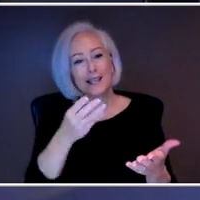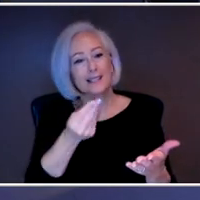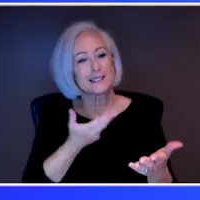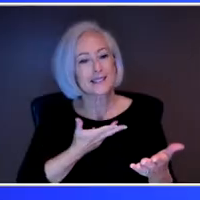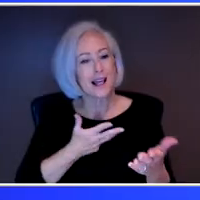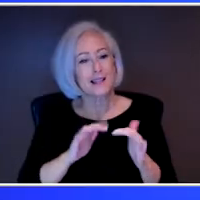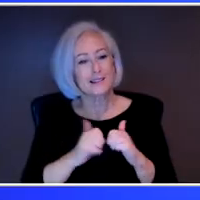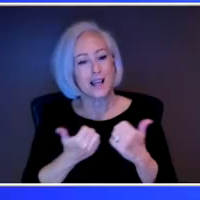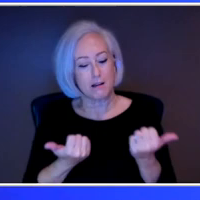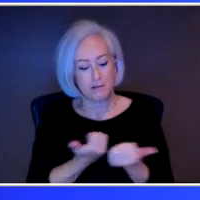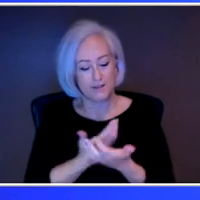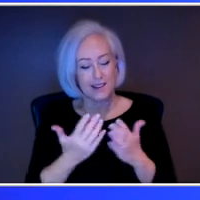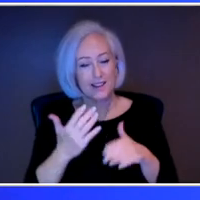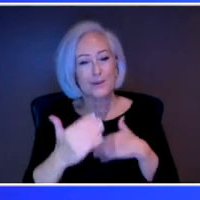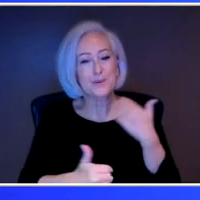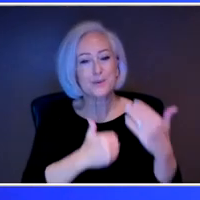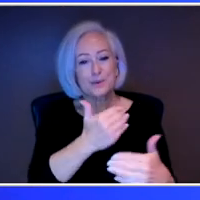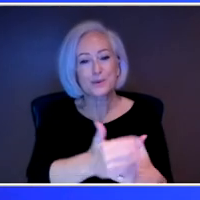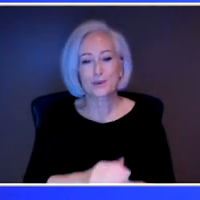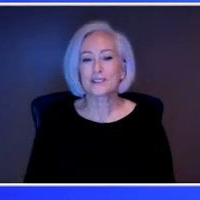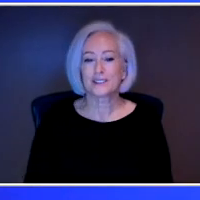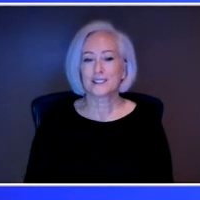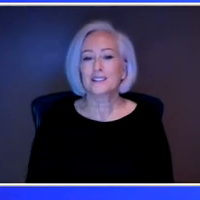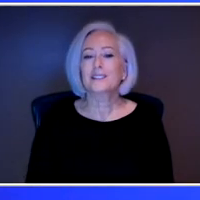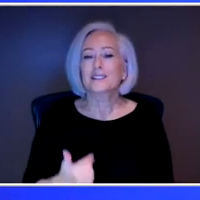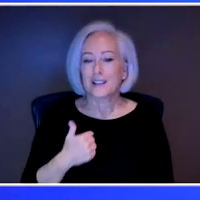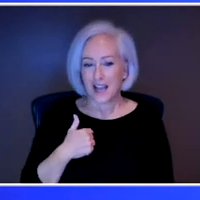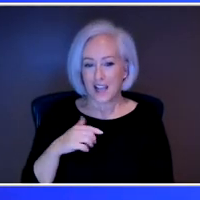I've been doing it for about six to eight weeks now.